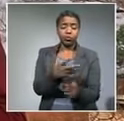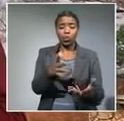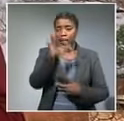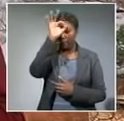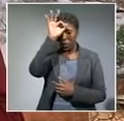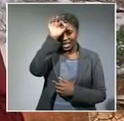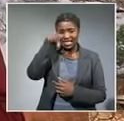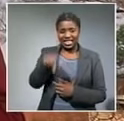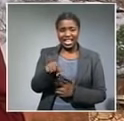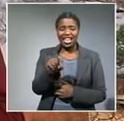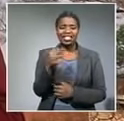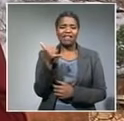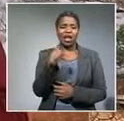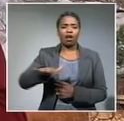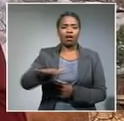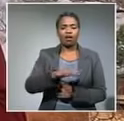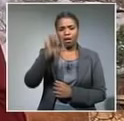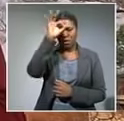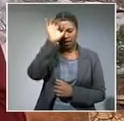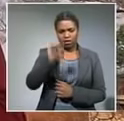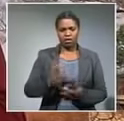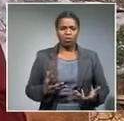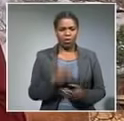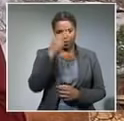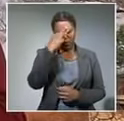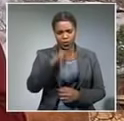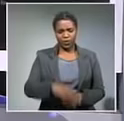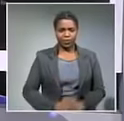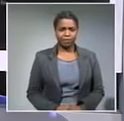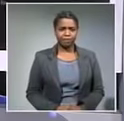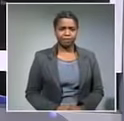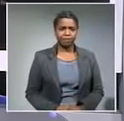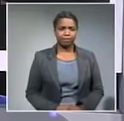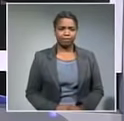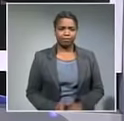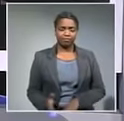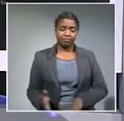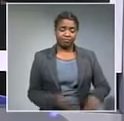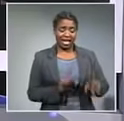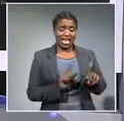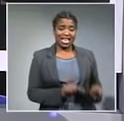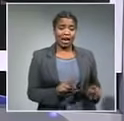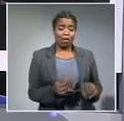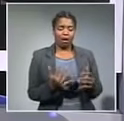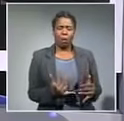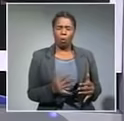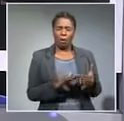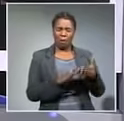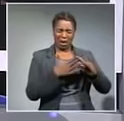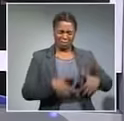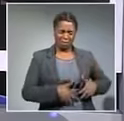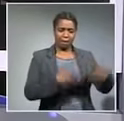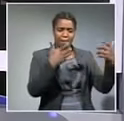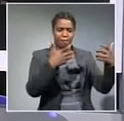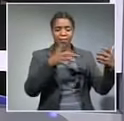police at Silverton Police Station Erin Bates Pretoria moving to Cape Town now police minister Becky